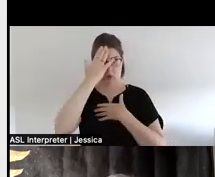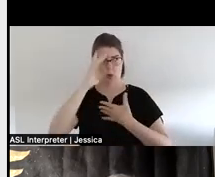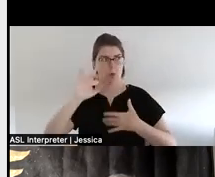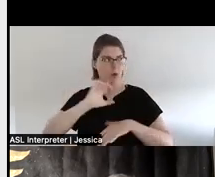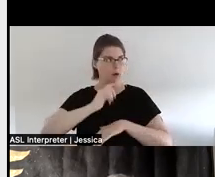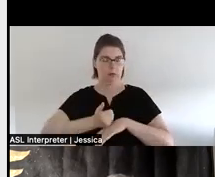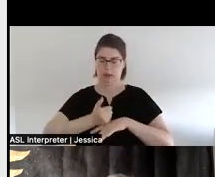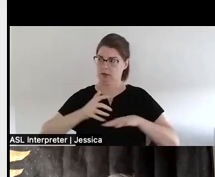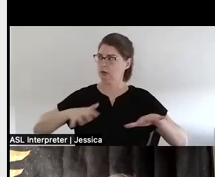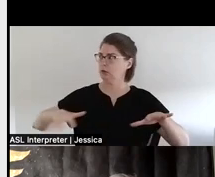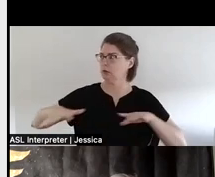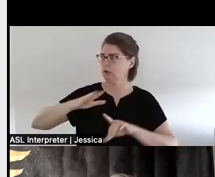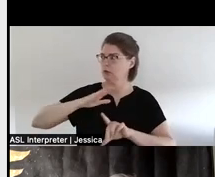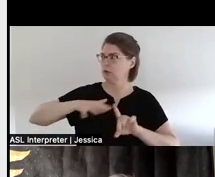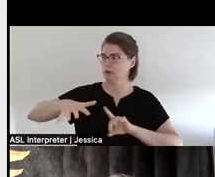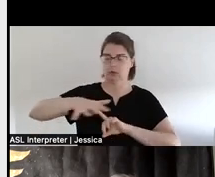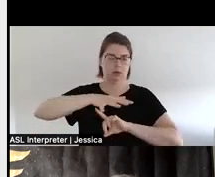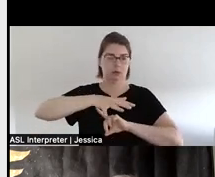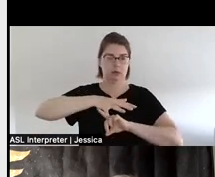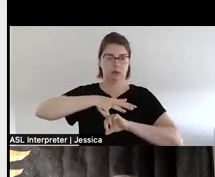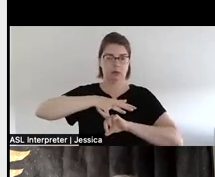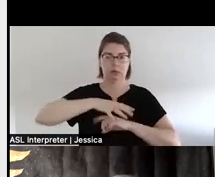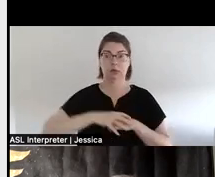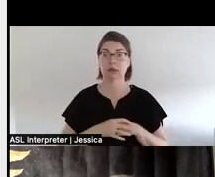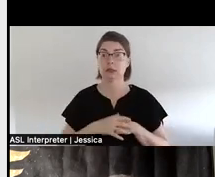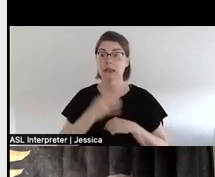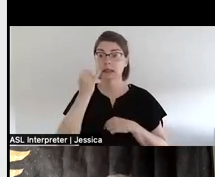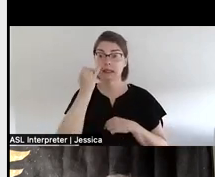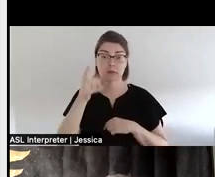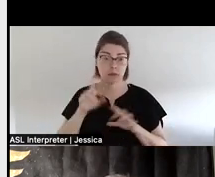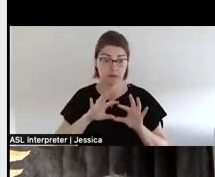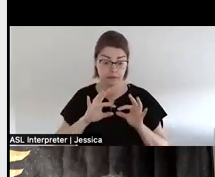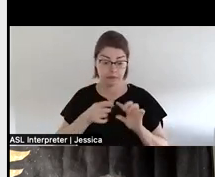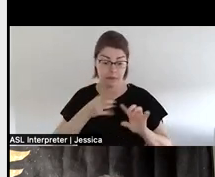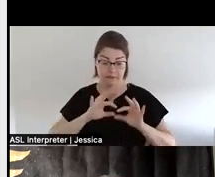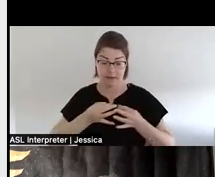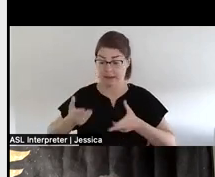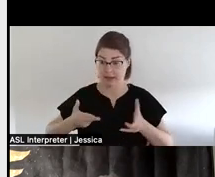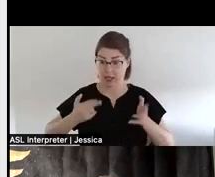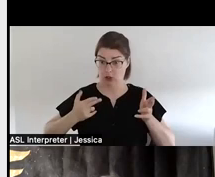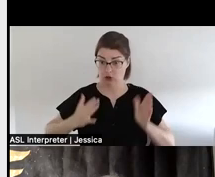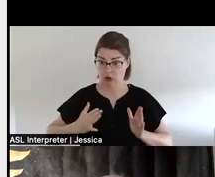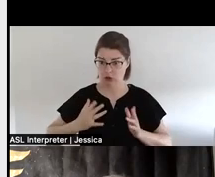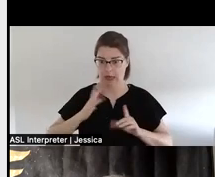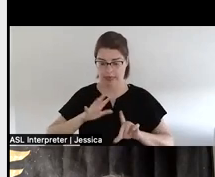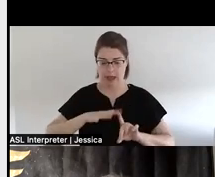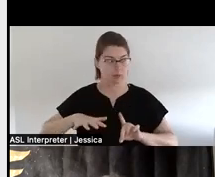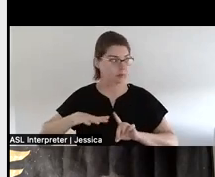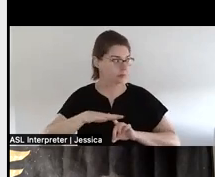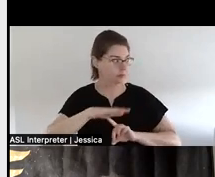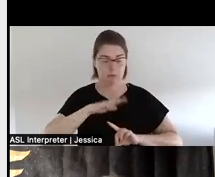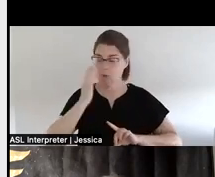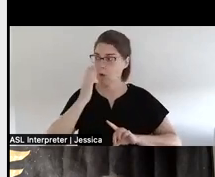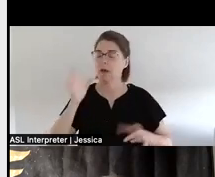And if you're in a family of hunters, you know that being oriented is very important.